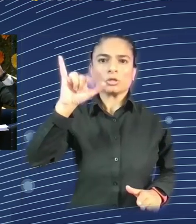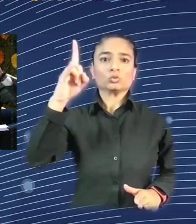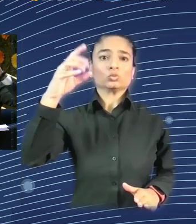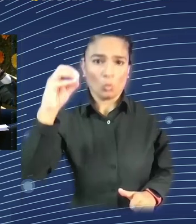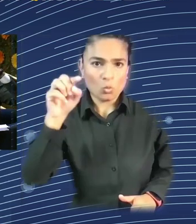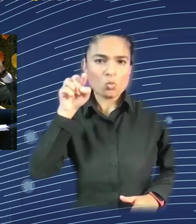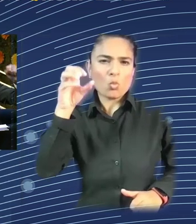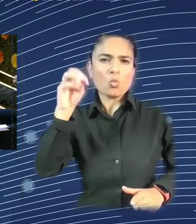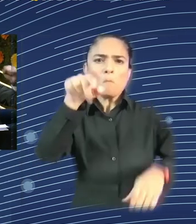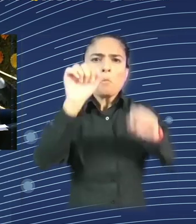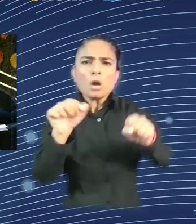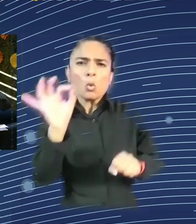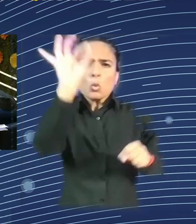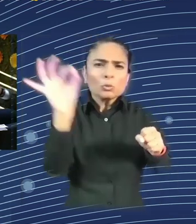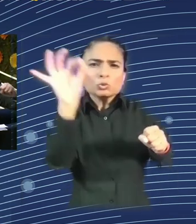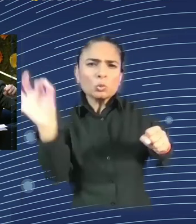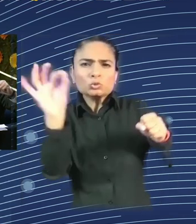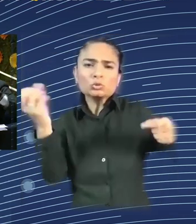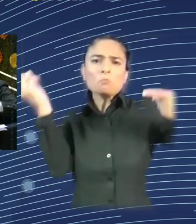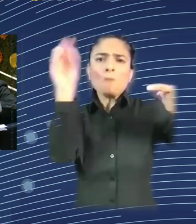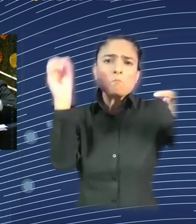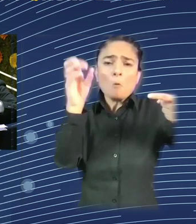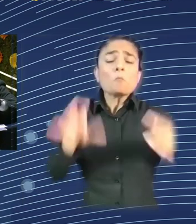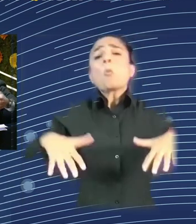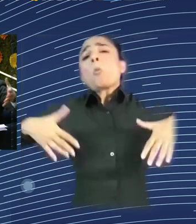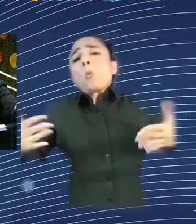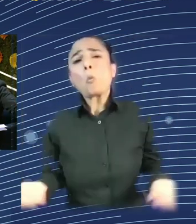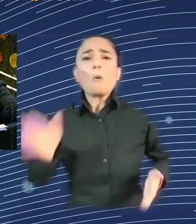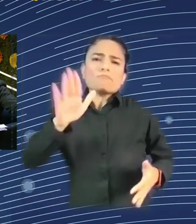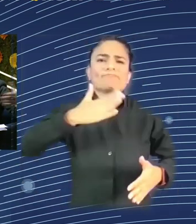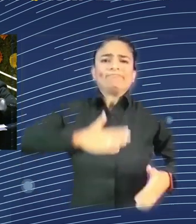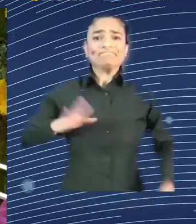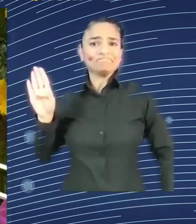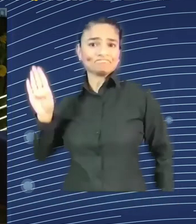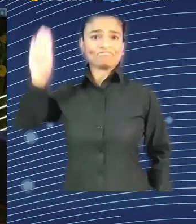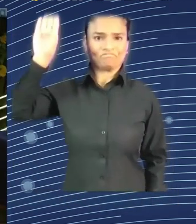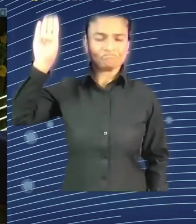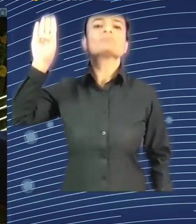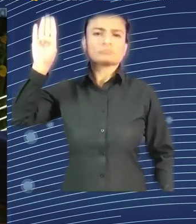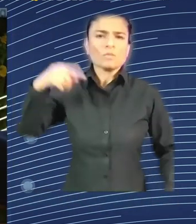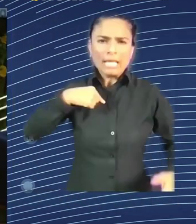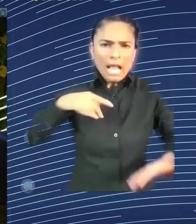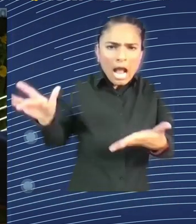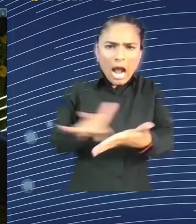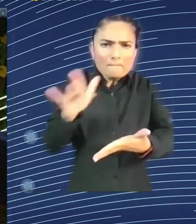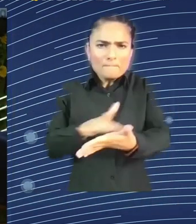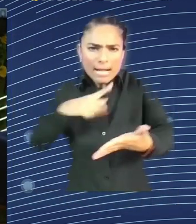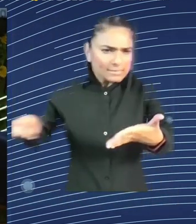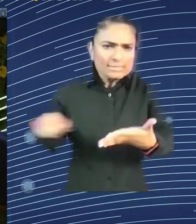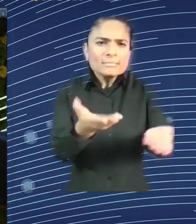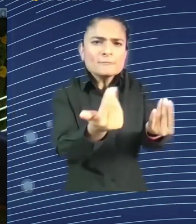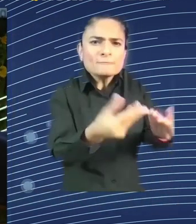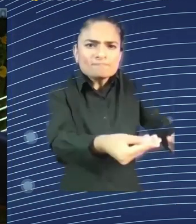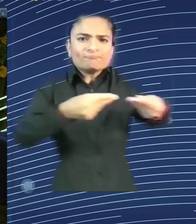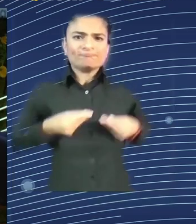the commissioner already touched on it in a sense. We regulate things that are already there, which only shows, thank you very much, which goes to show